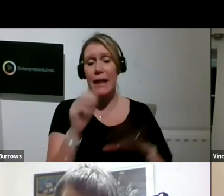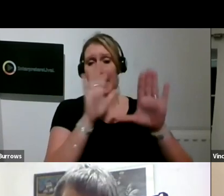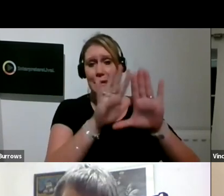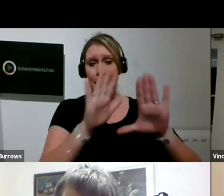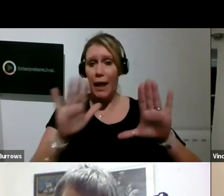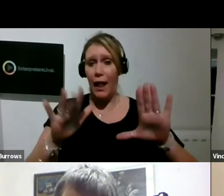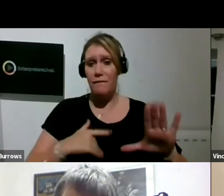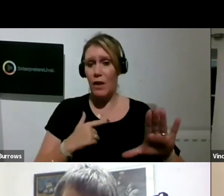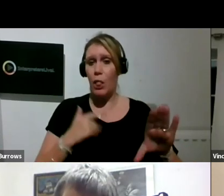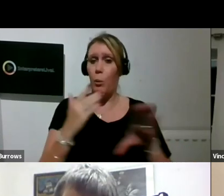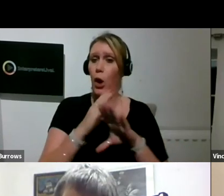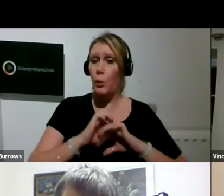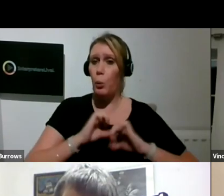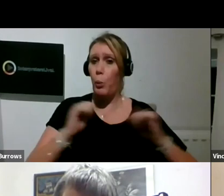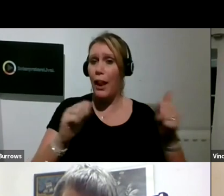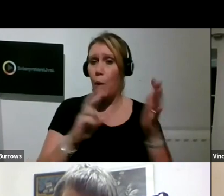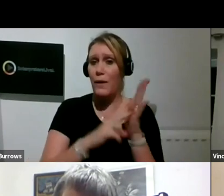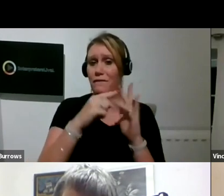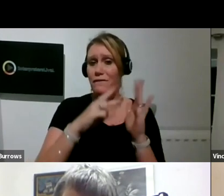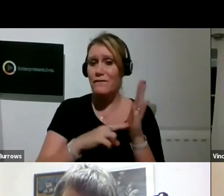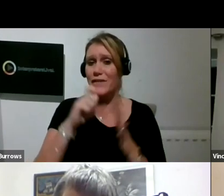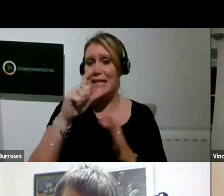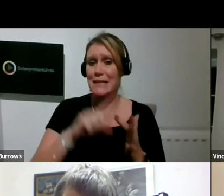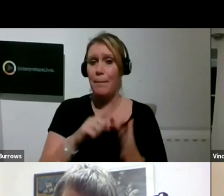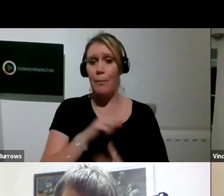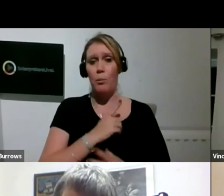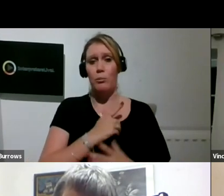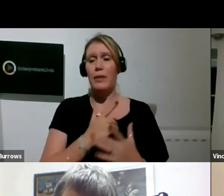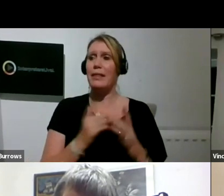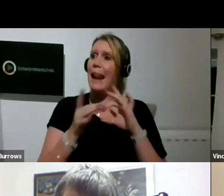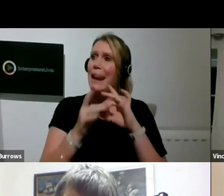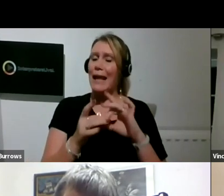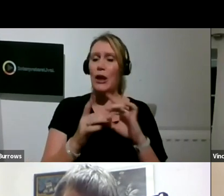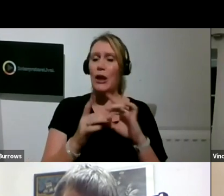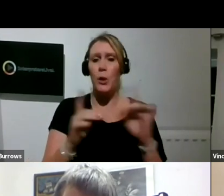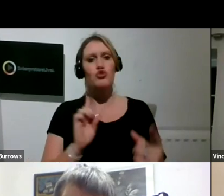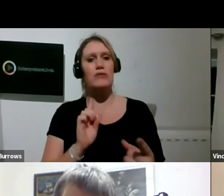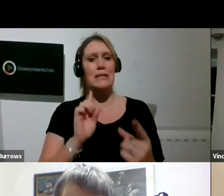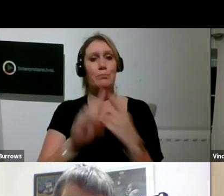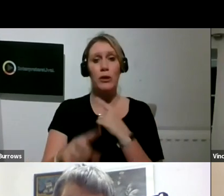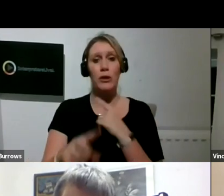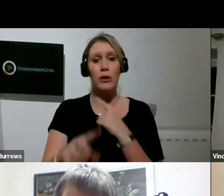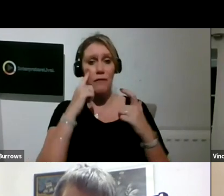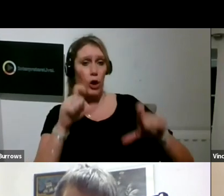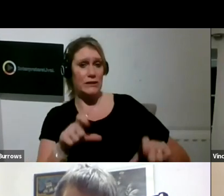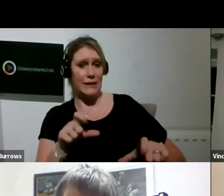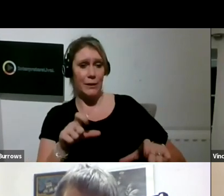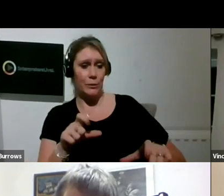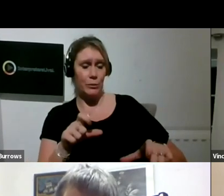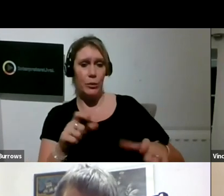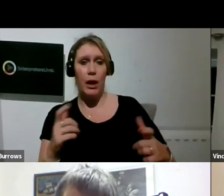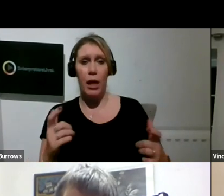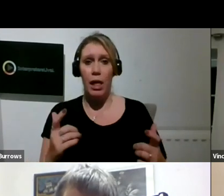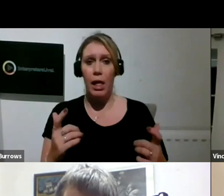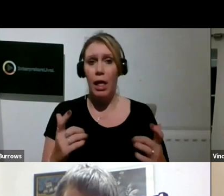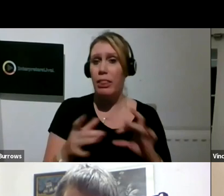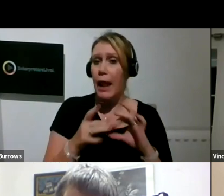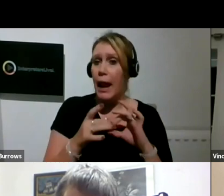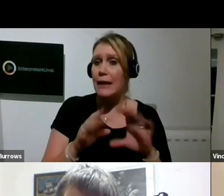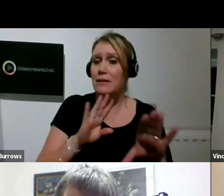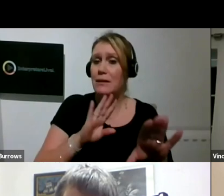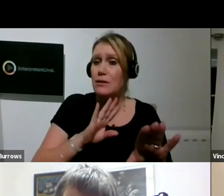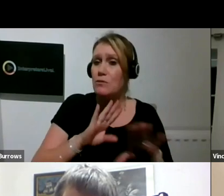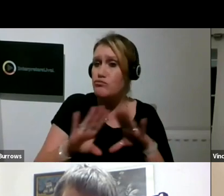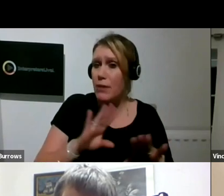Vince's, because they're both about responses to lockdown. They're part of practice that you did anyway. But from what you both